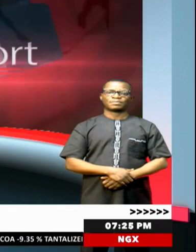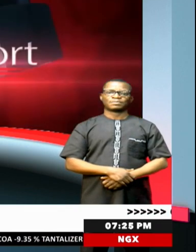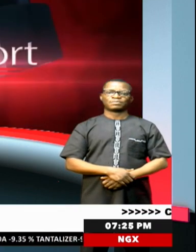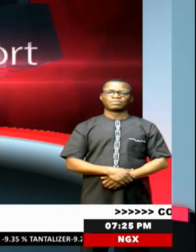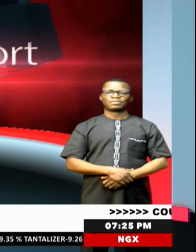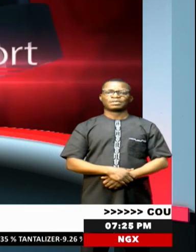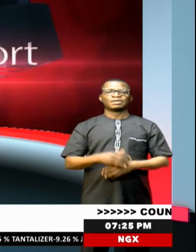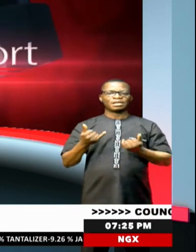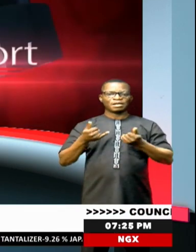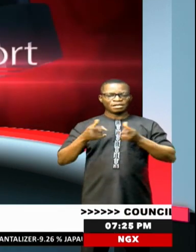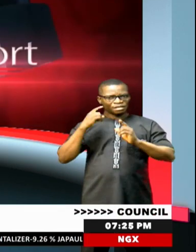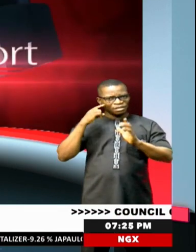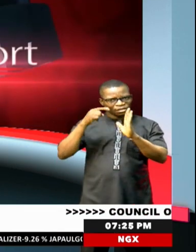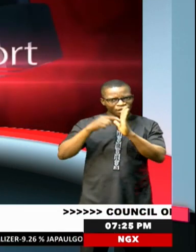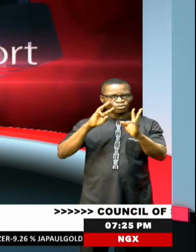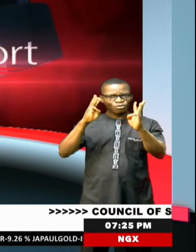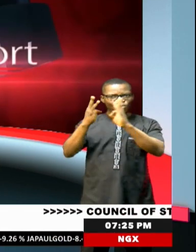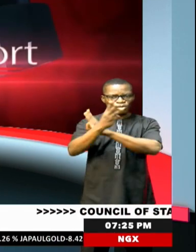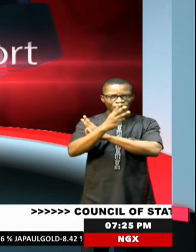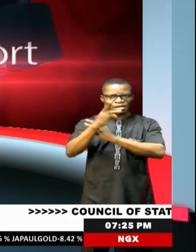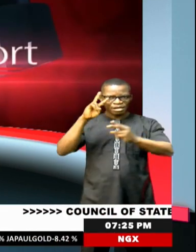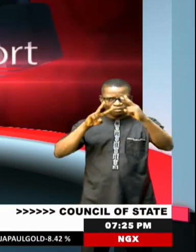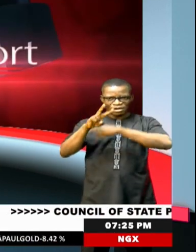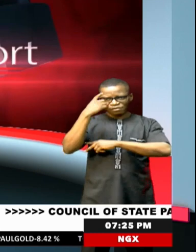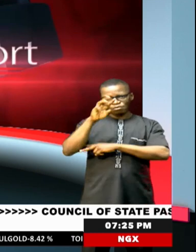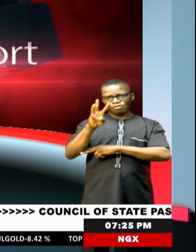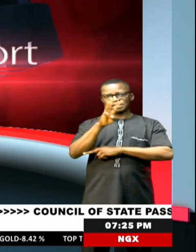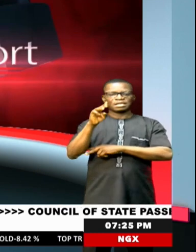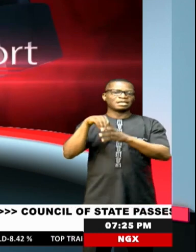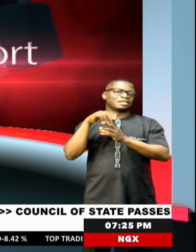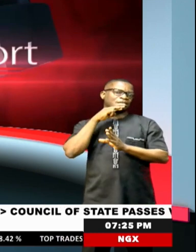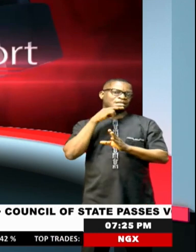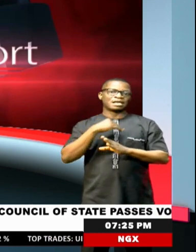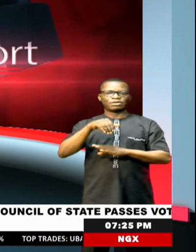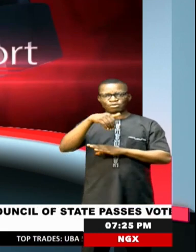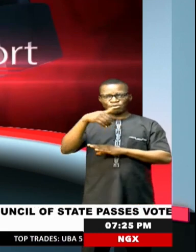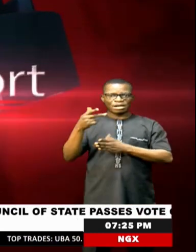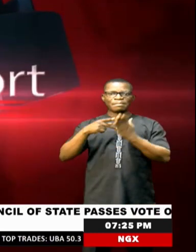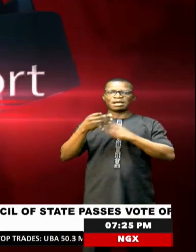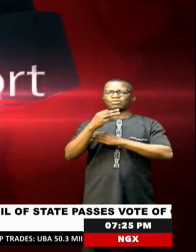And now, let's take a quick look at the weather prospects for Wednesday in Nigeria and other parts of the globe.